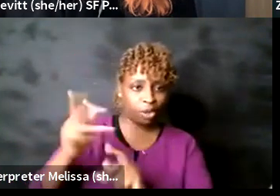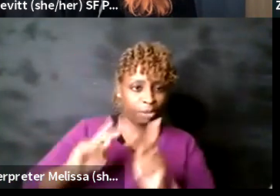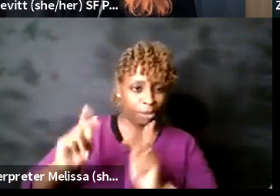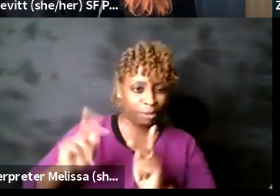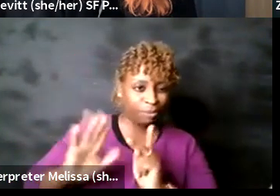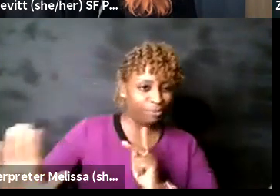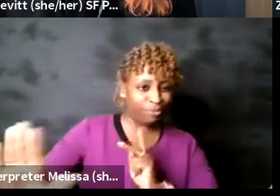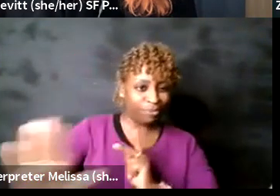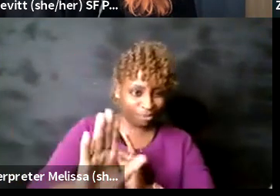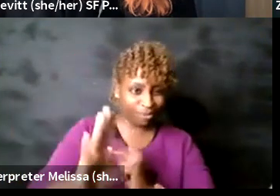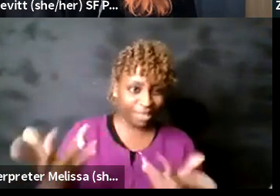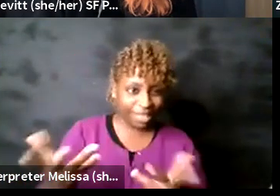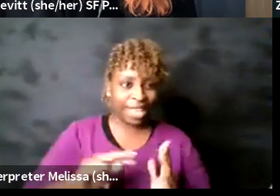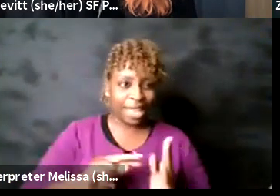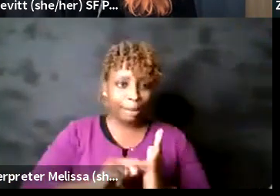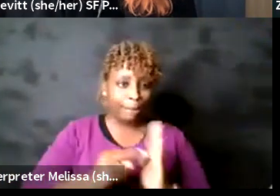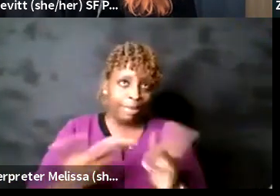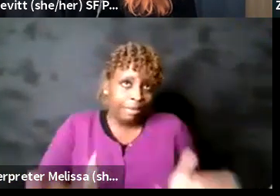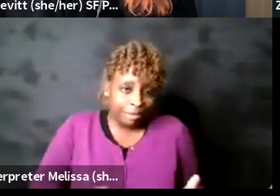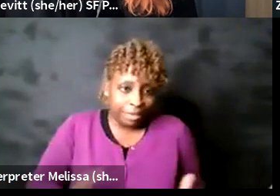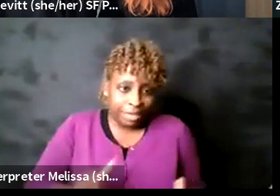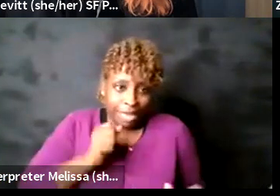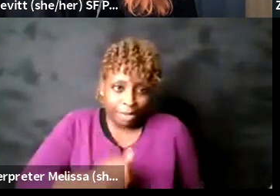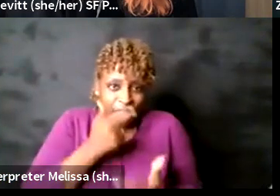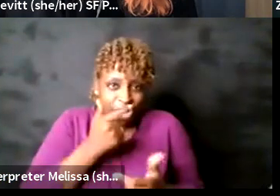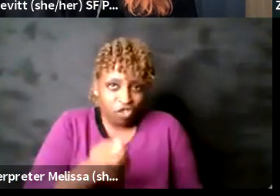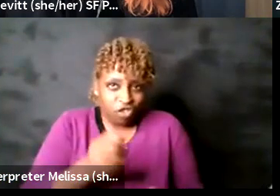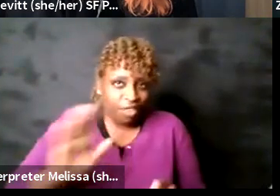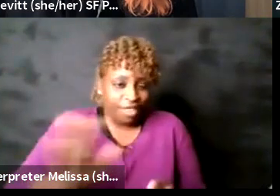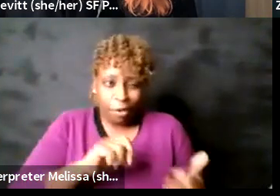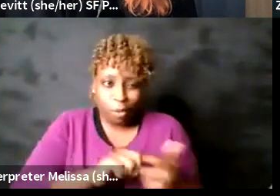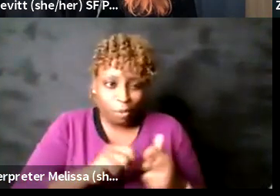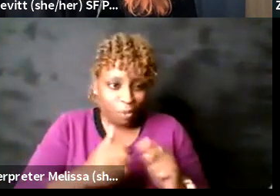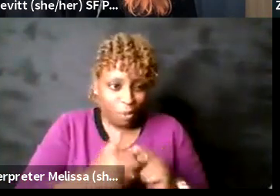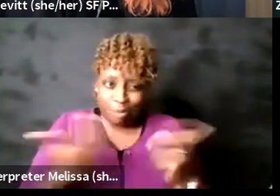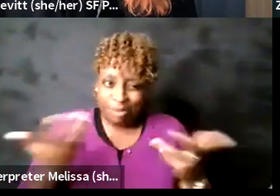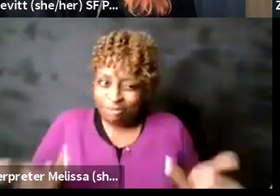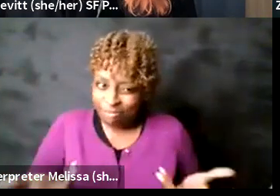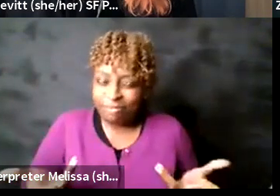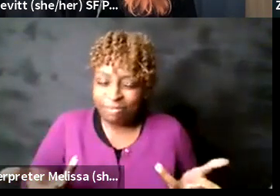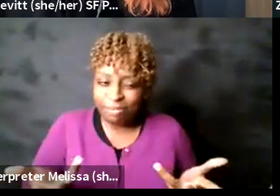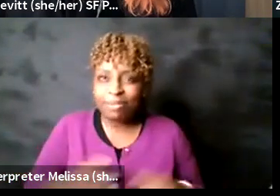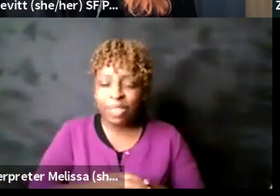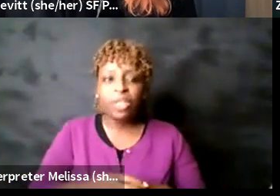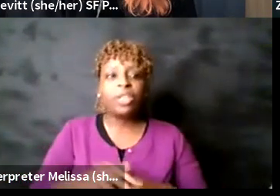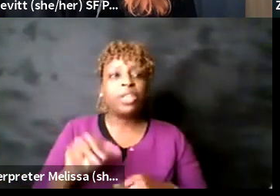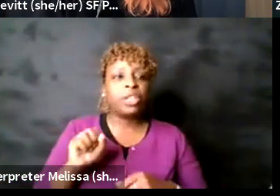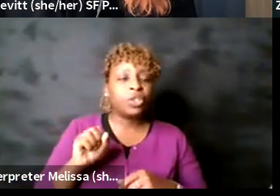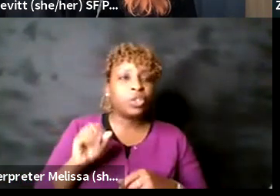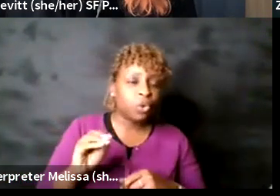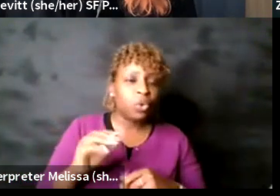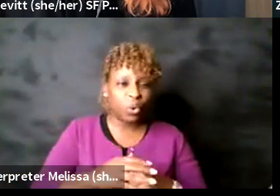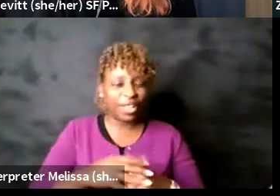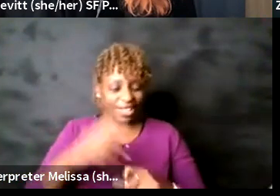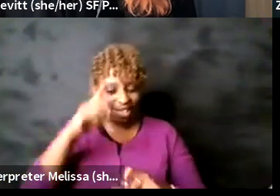interested in doing that um and I think a lot of the time especially with Oakland Theater Project